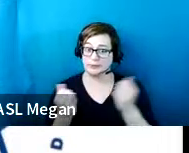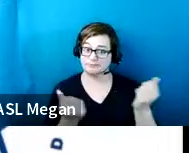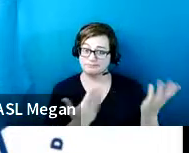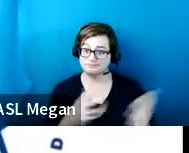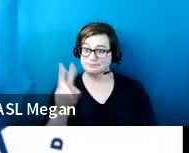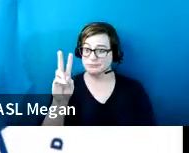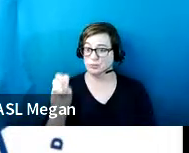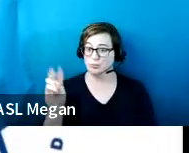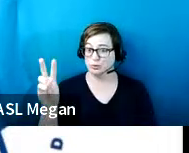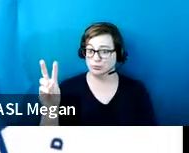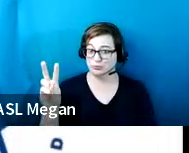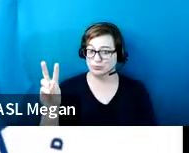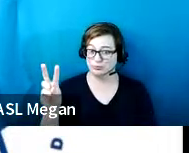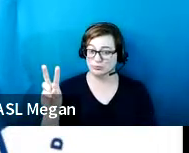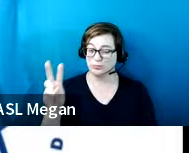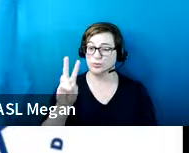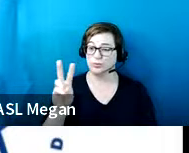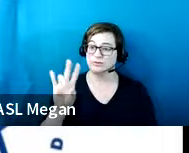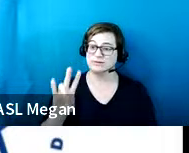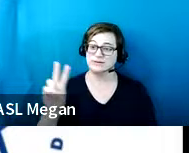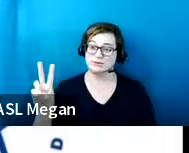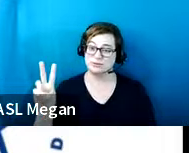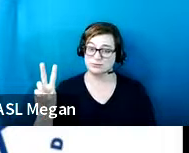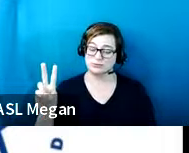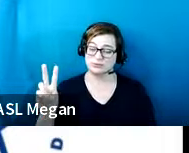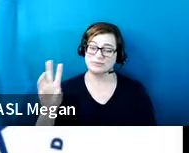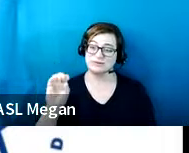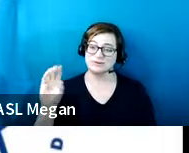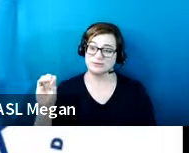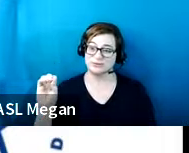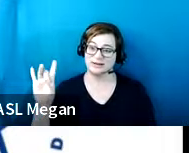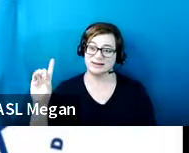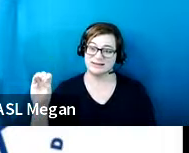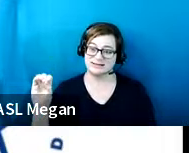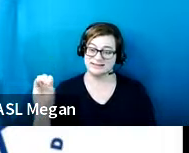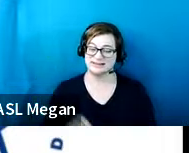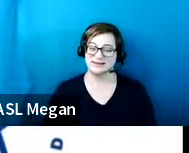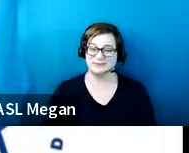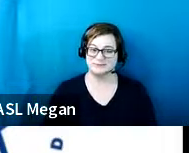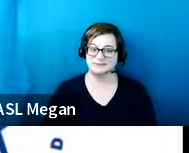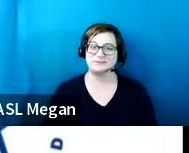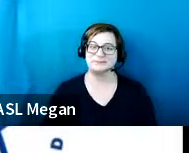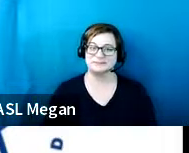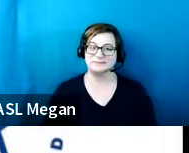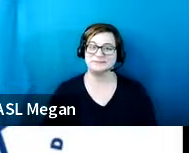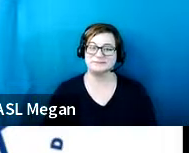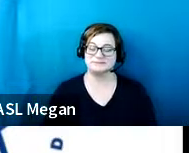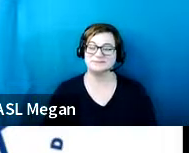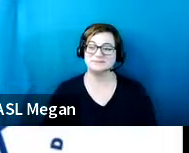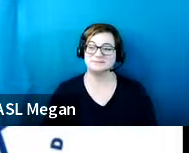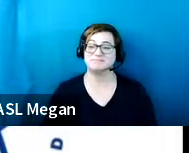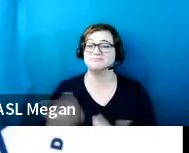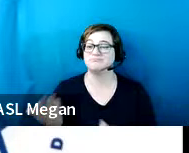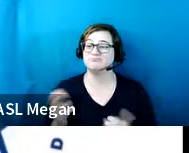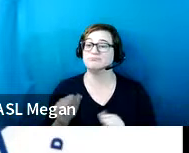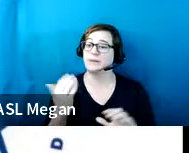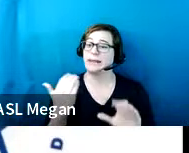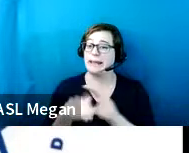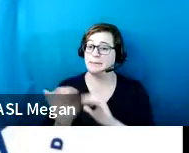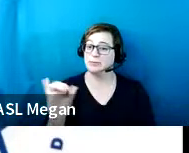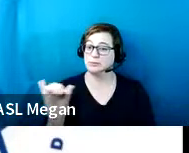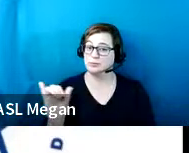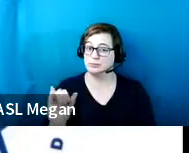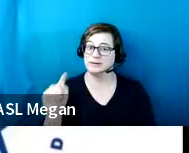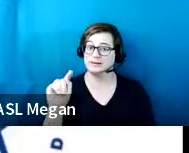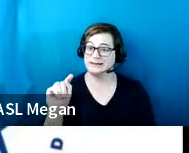202-272-0080 or you can email us